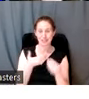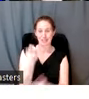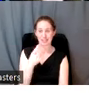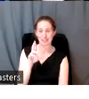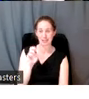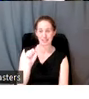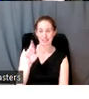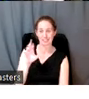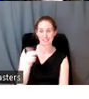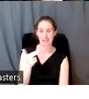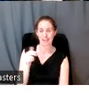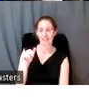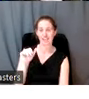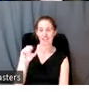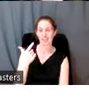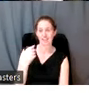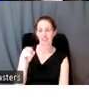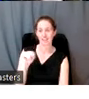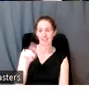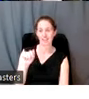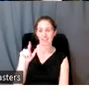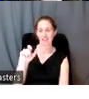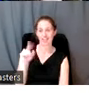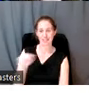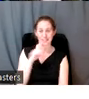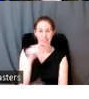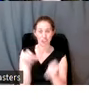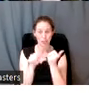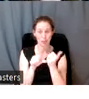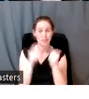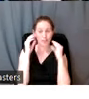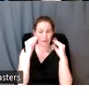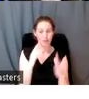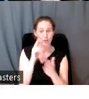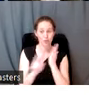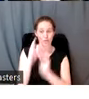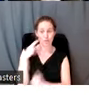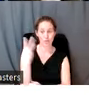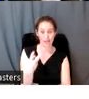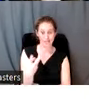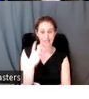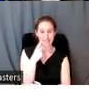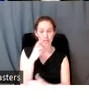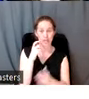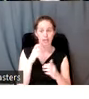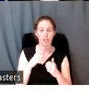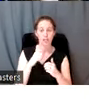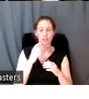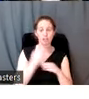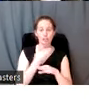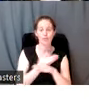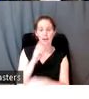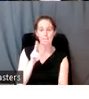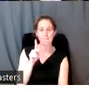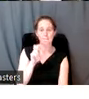today to Dr. Sarah Gonzalez. Dr. Gonzalez is an associate professor at the University of Washington and a curator at the Burke Museum of